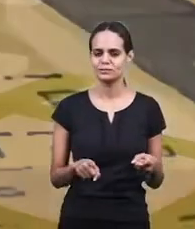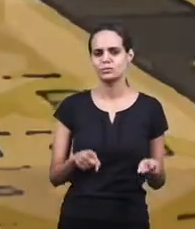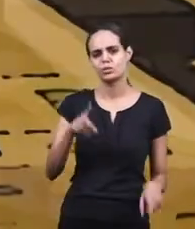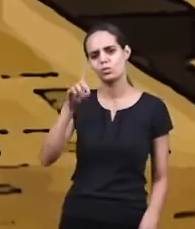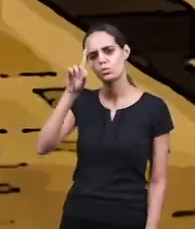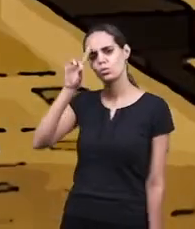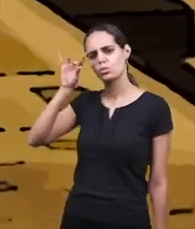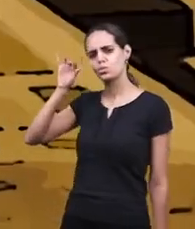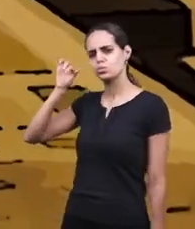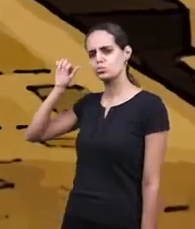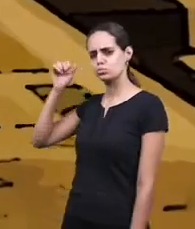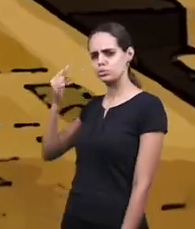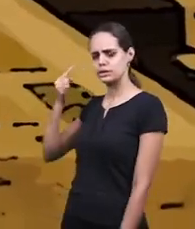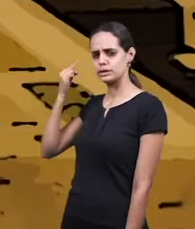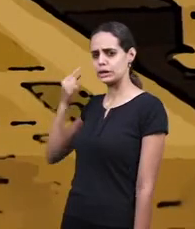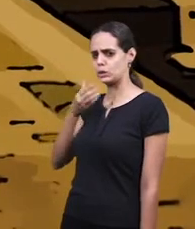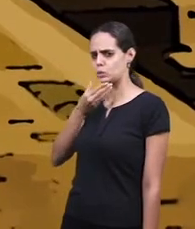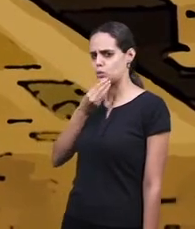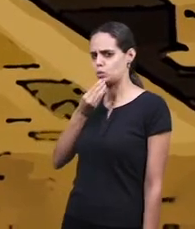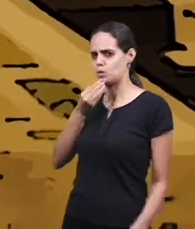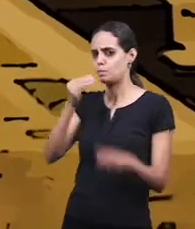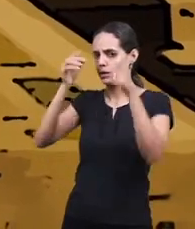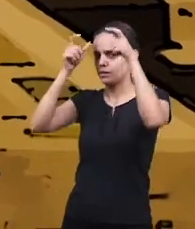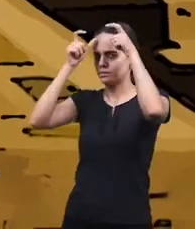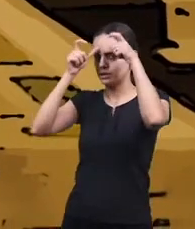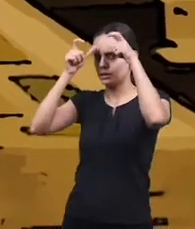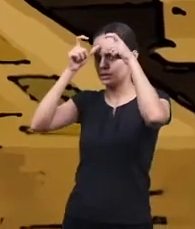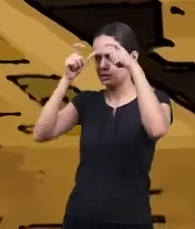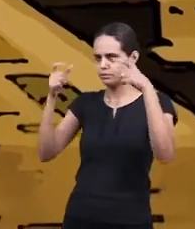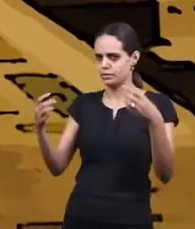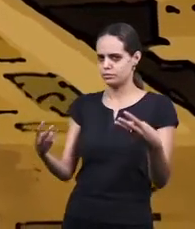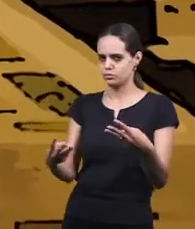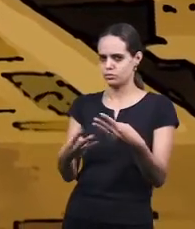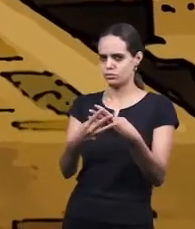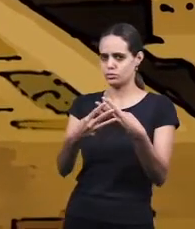a certain man prince of the jewish